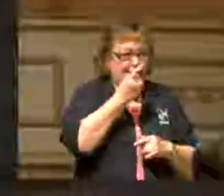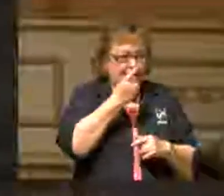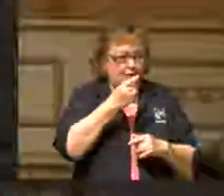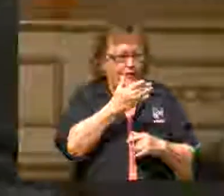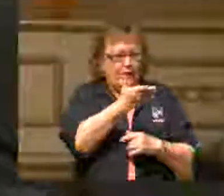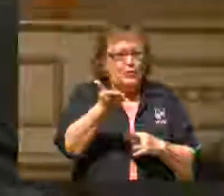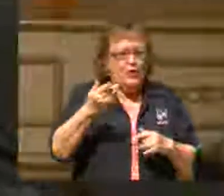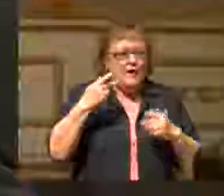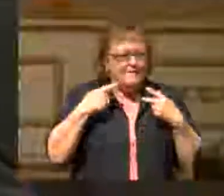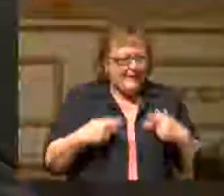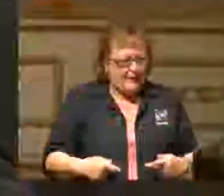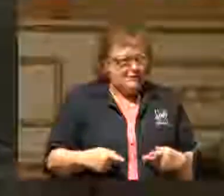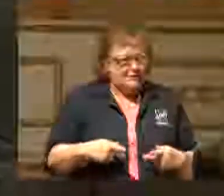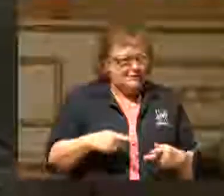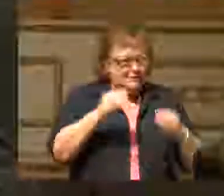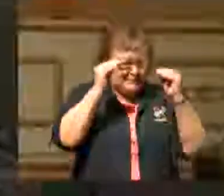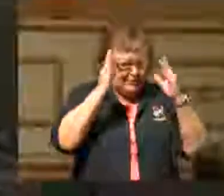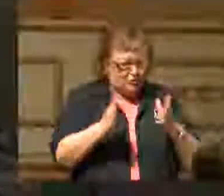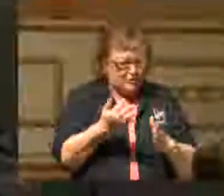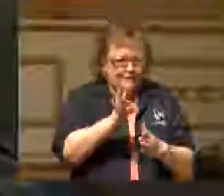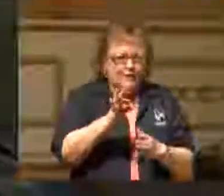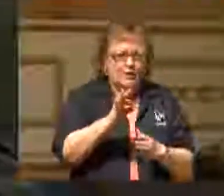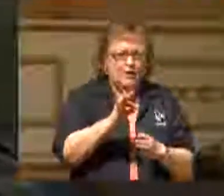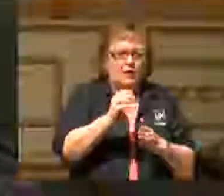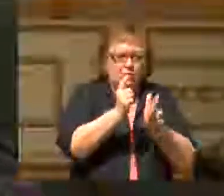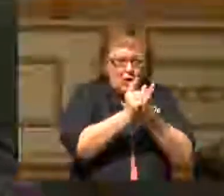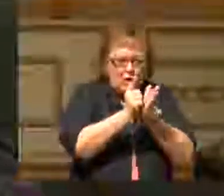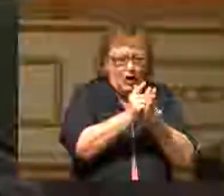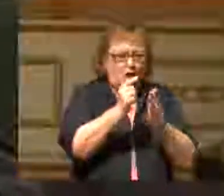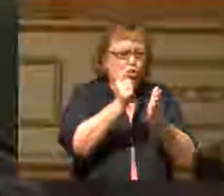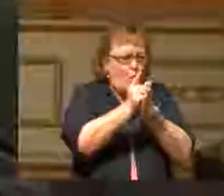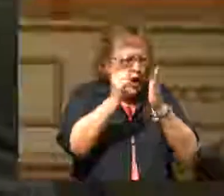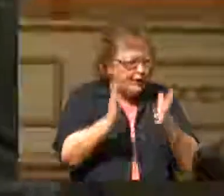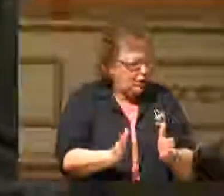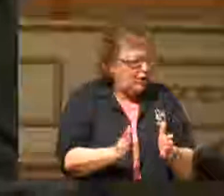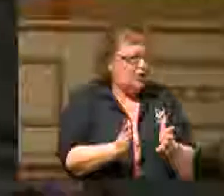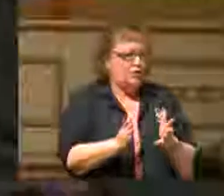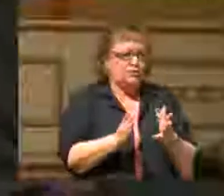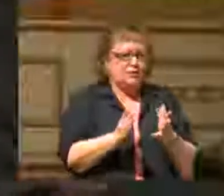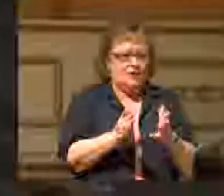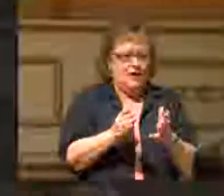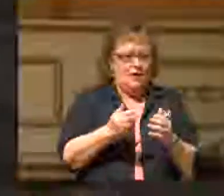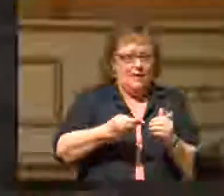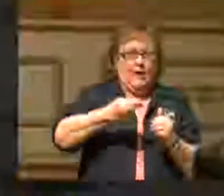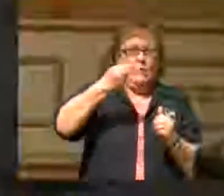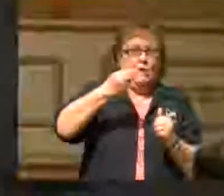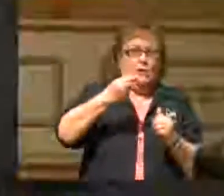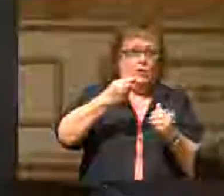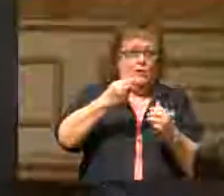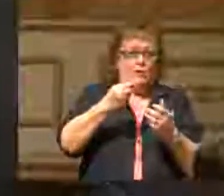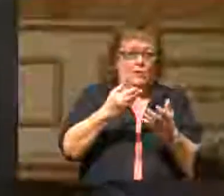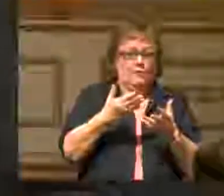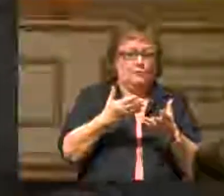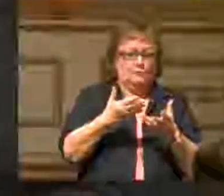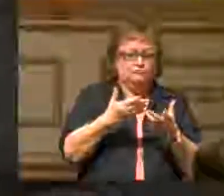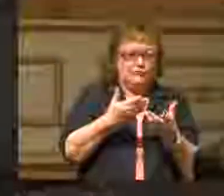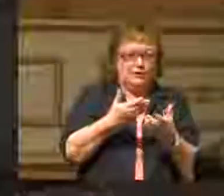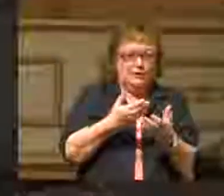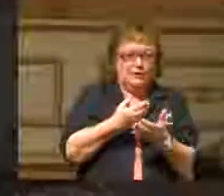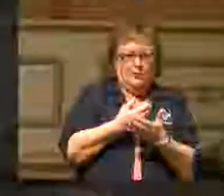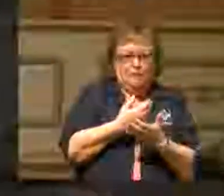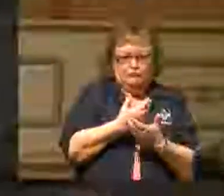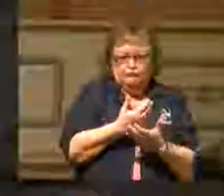teachers of the law, lawyers, and they were on the high upper crust of the Jewish nation,